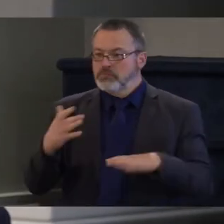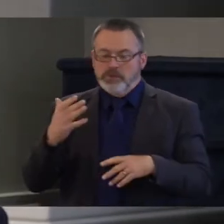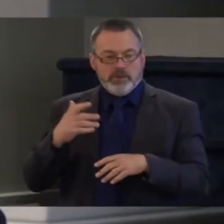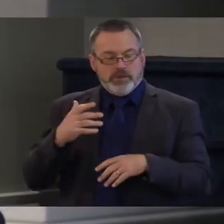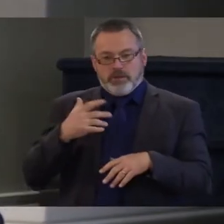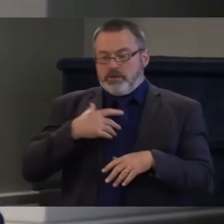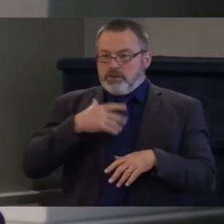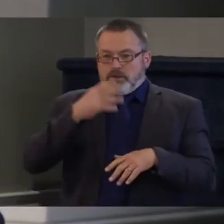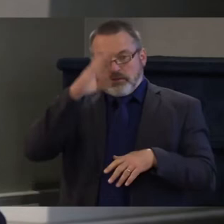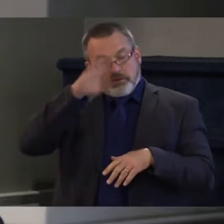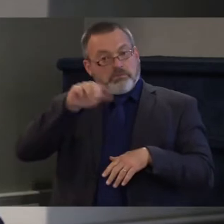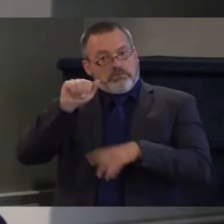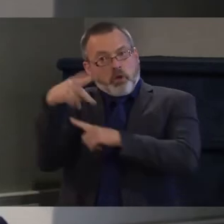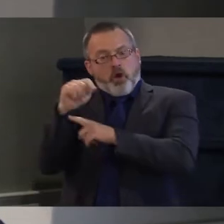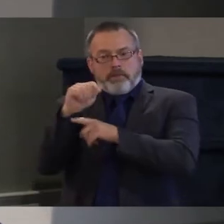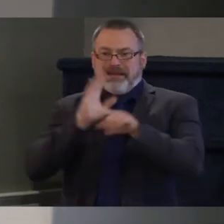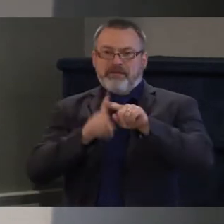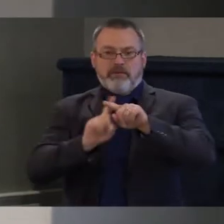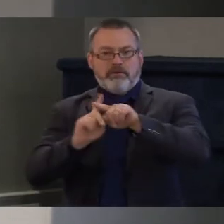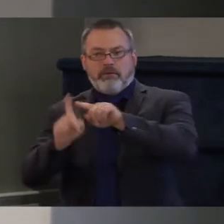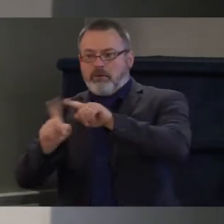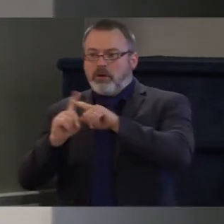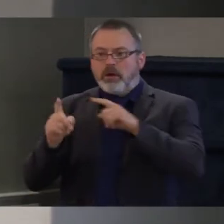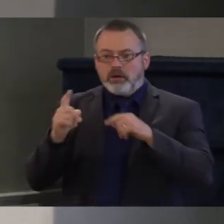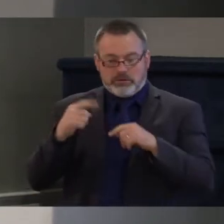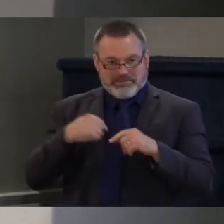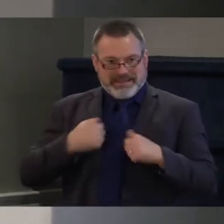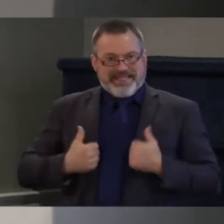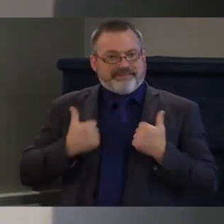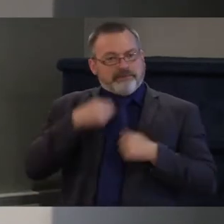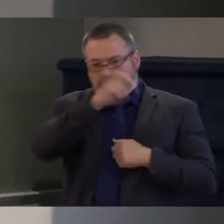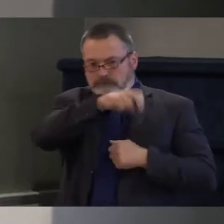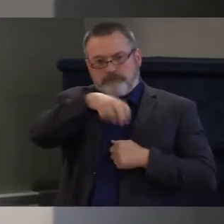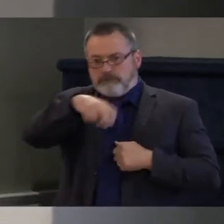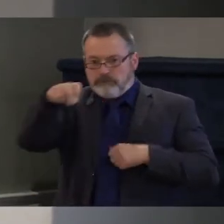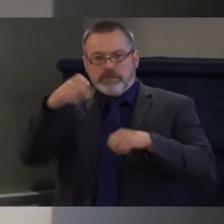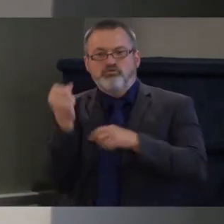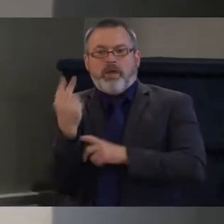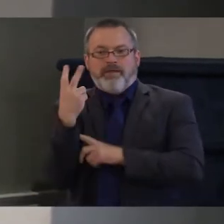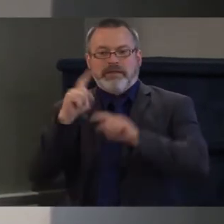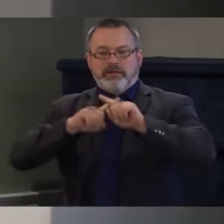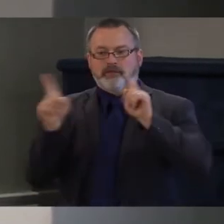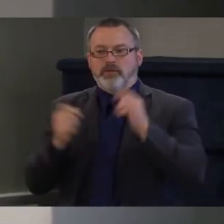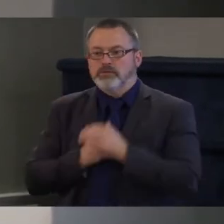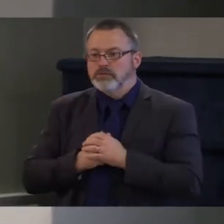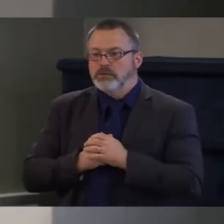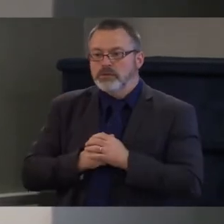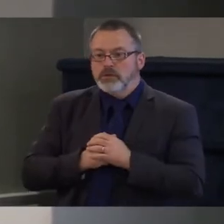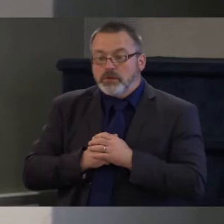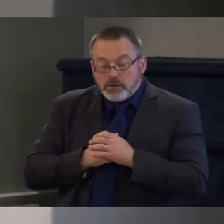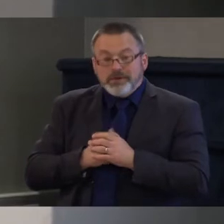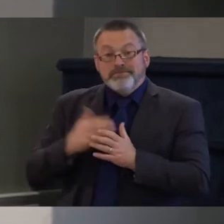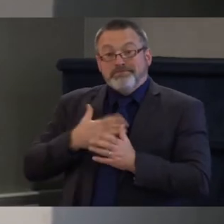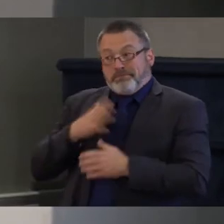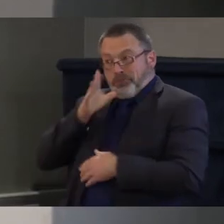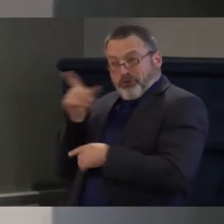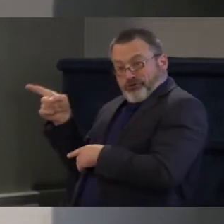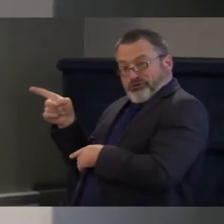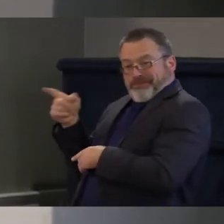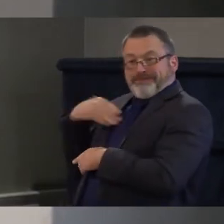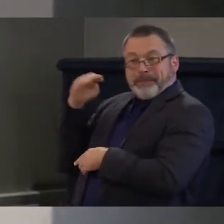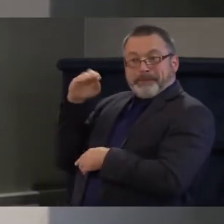my adult life. And trying to find an apartment where my mom, who can't go upstairs,